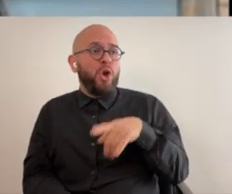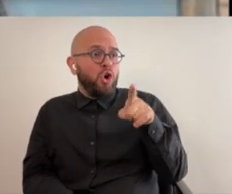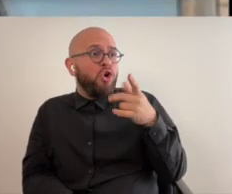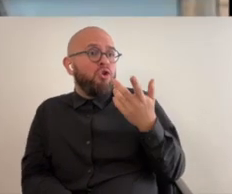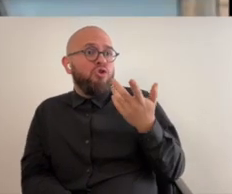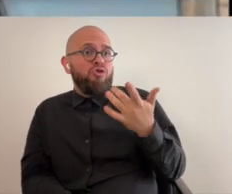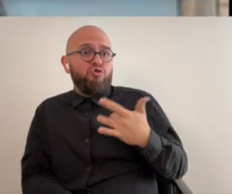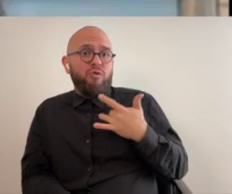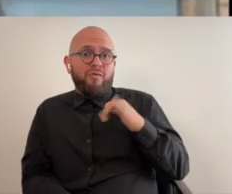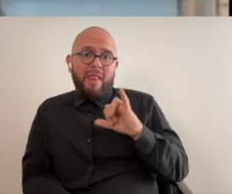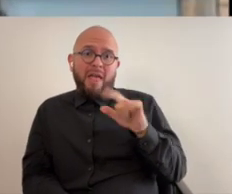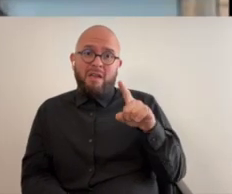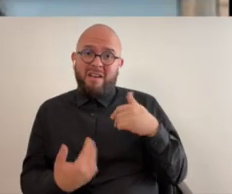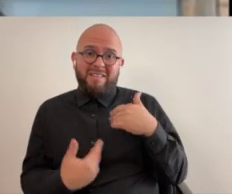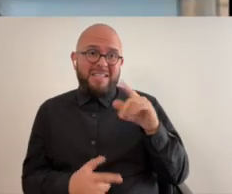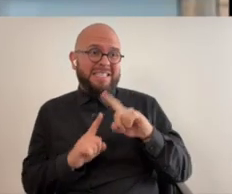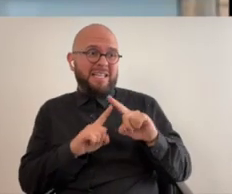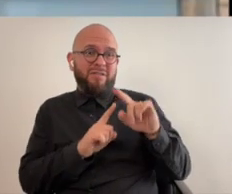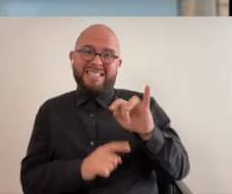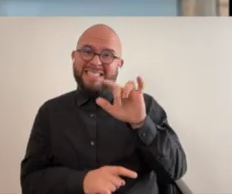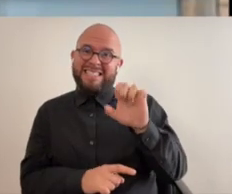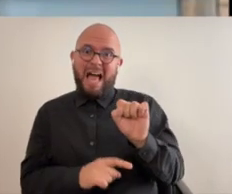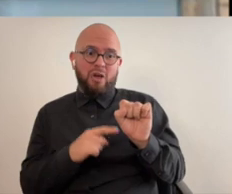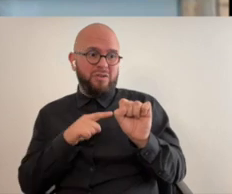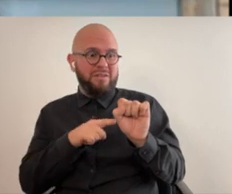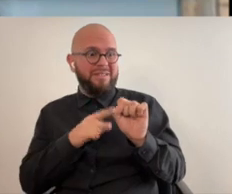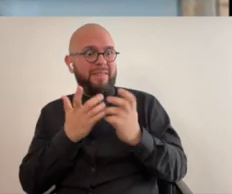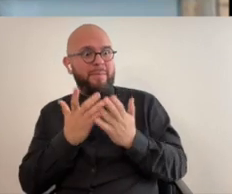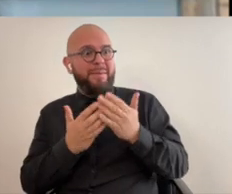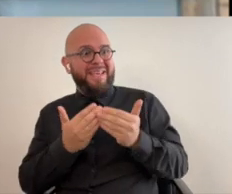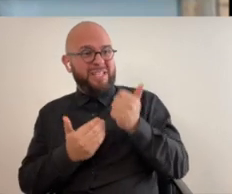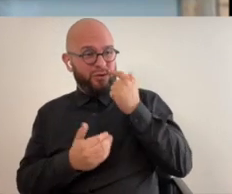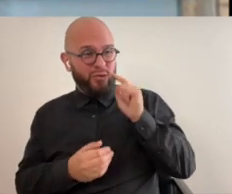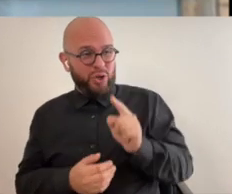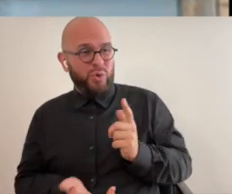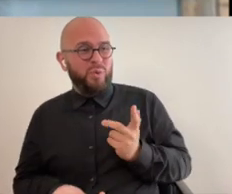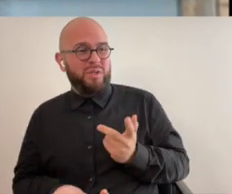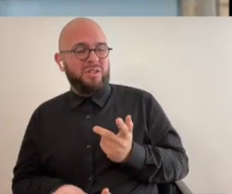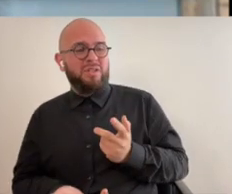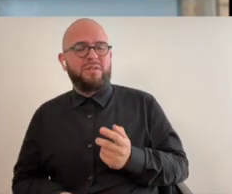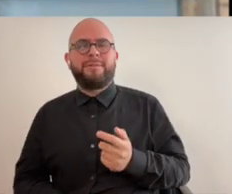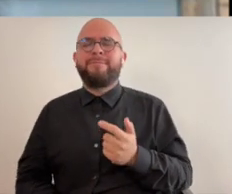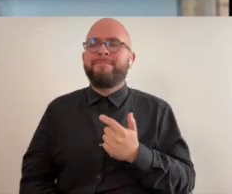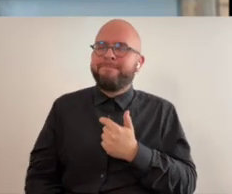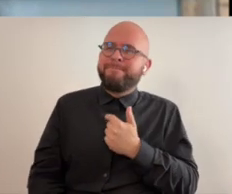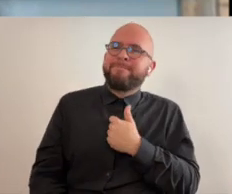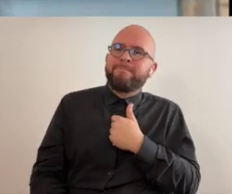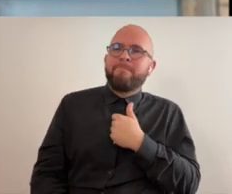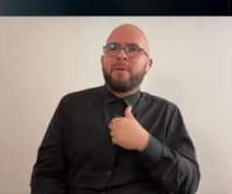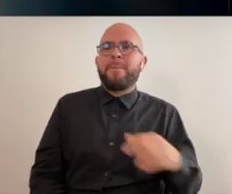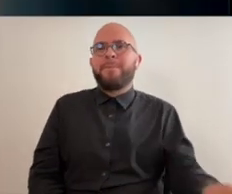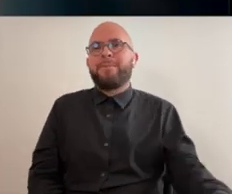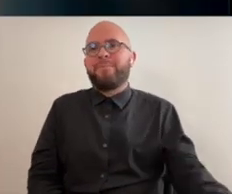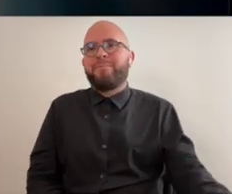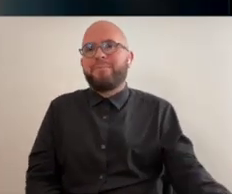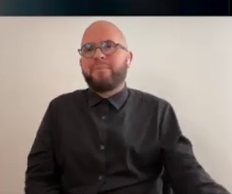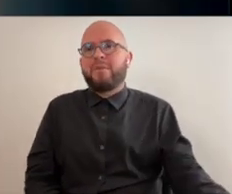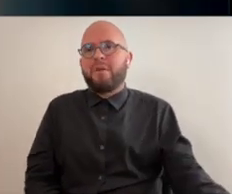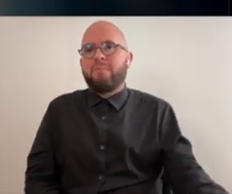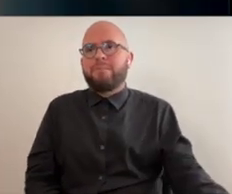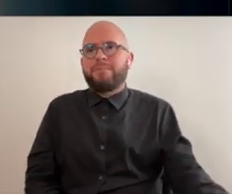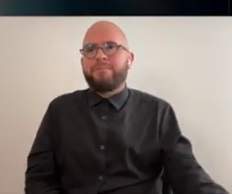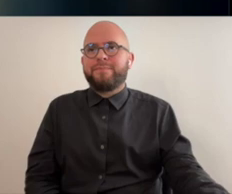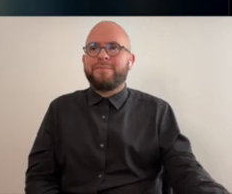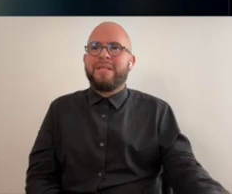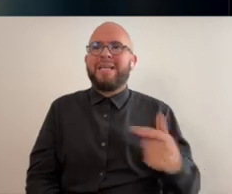time um are you finding that like there's different styles of painting that work more easily for you i find